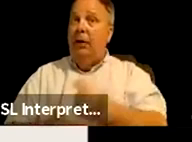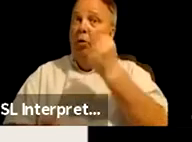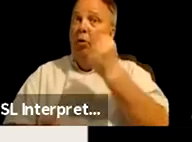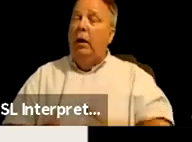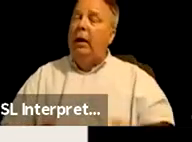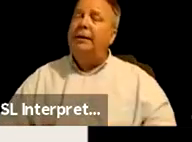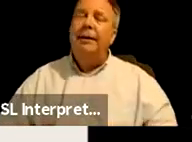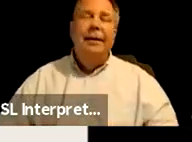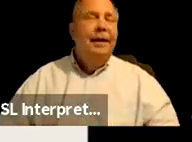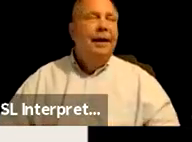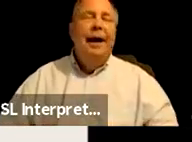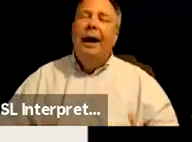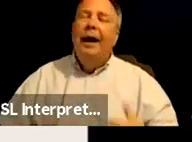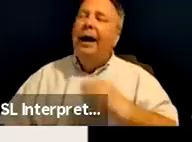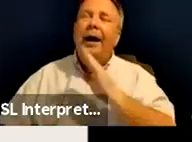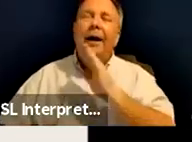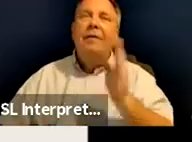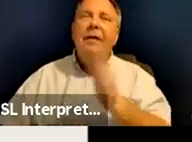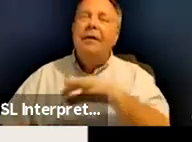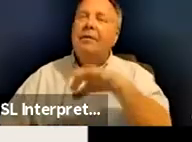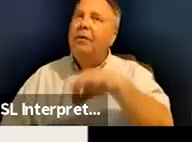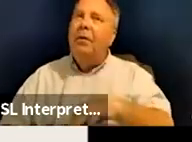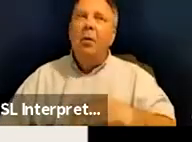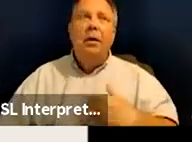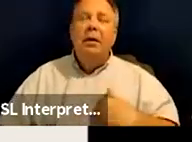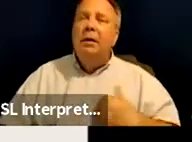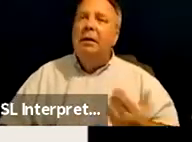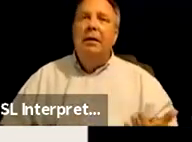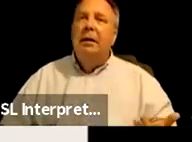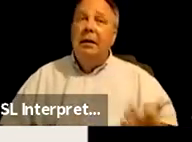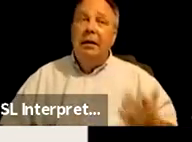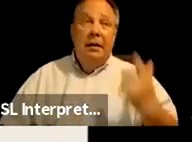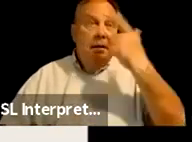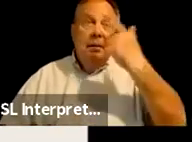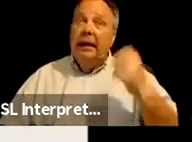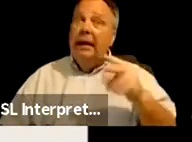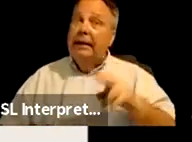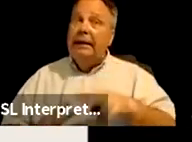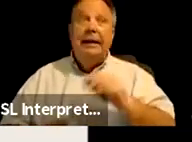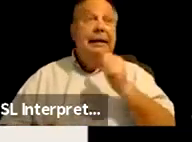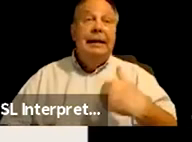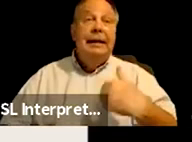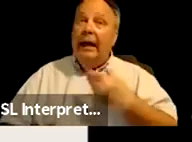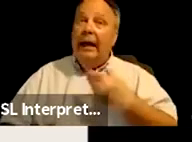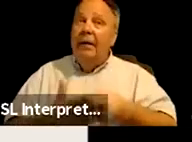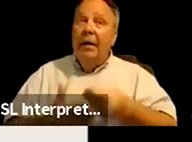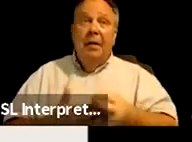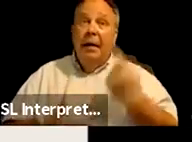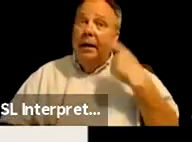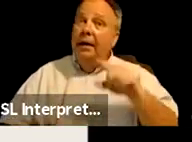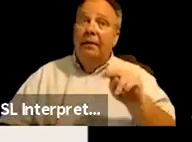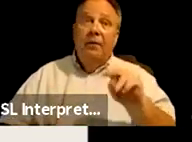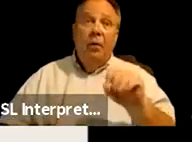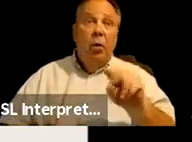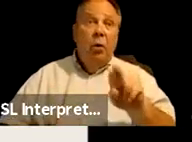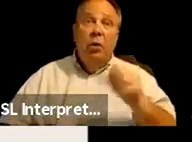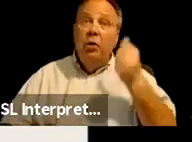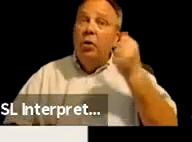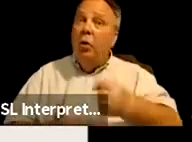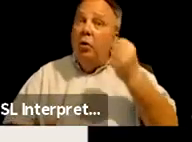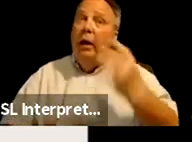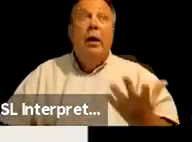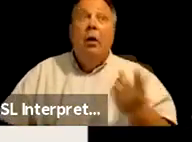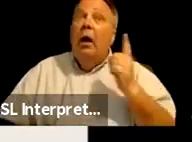Well, I've never voted in my elections because I either didn't have the money for a notary and, or I